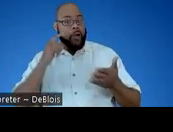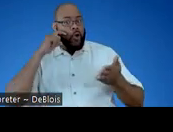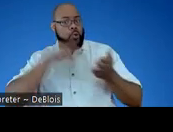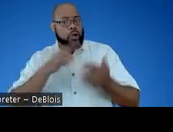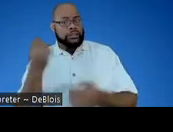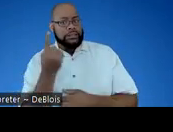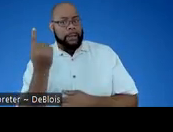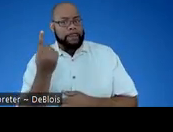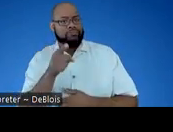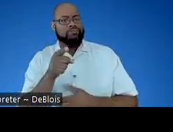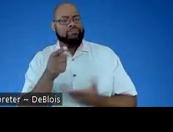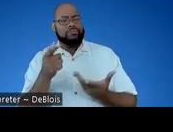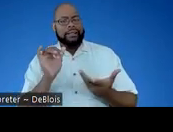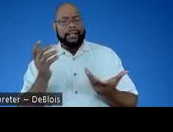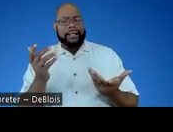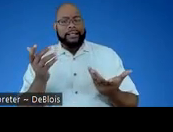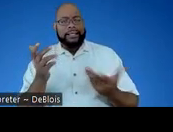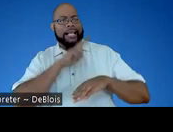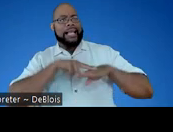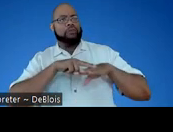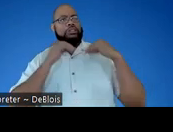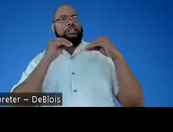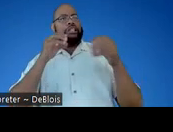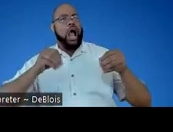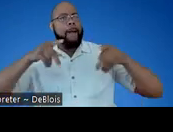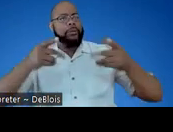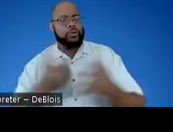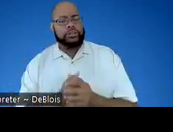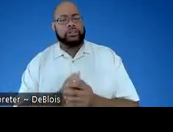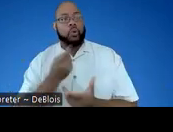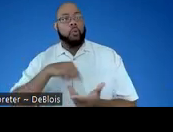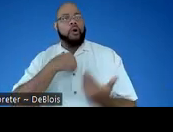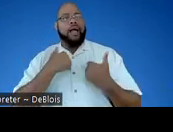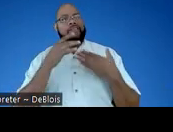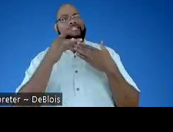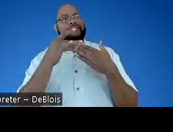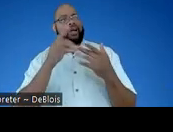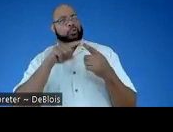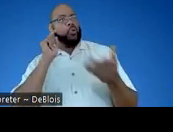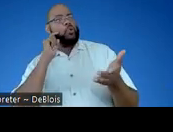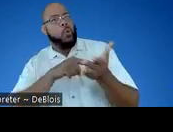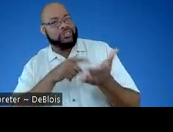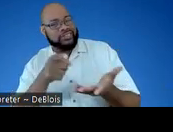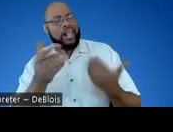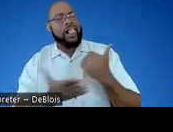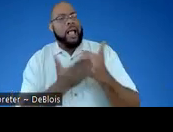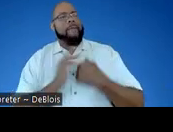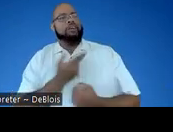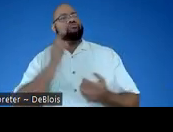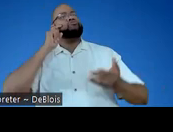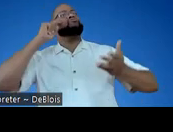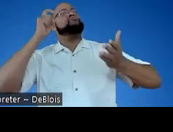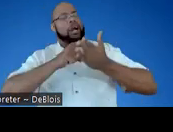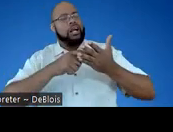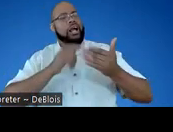something. And there's sort of a natural teaching opportunity. And so we have this guide to noticing, which I think helps us to recognize